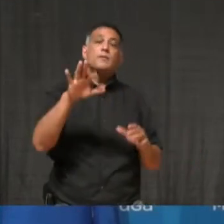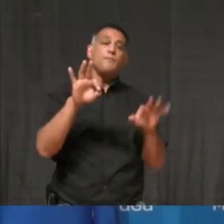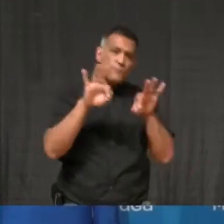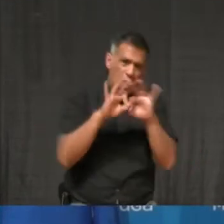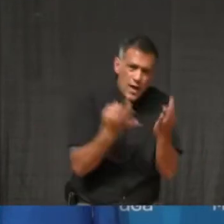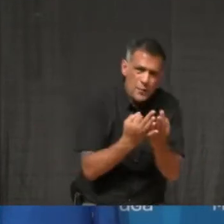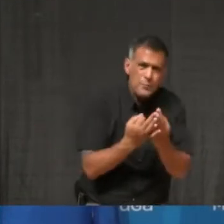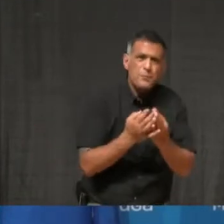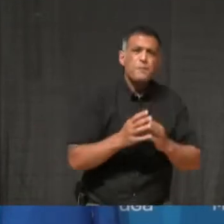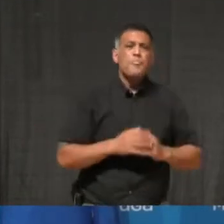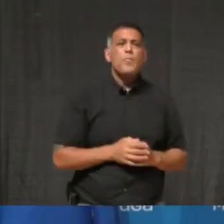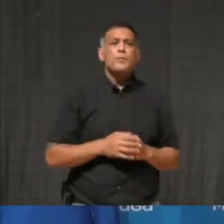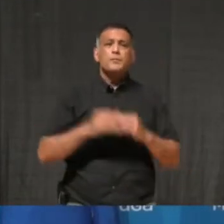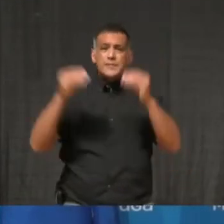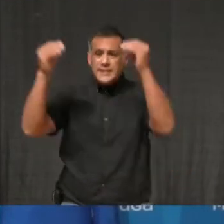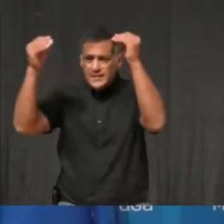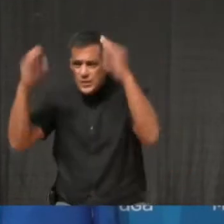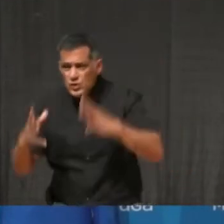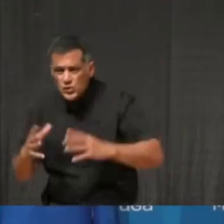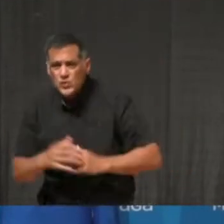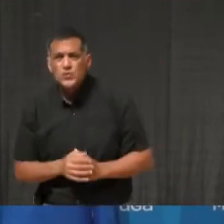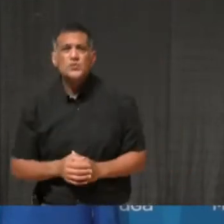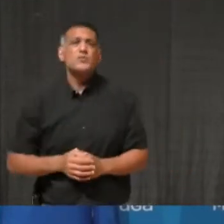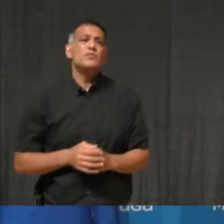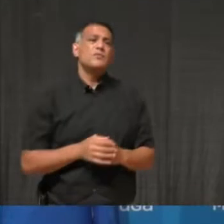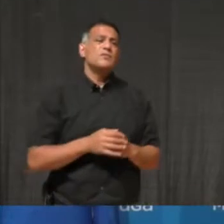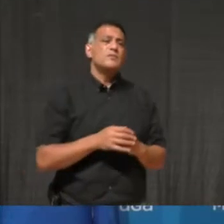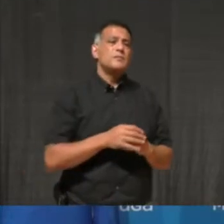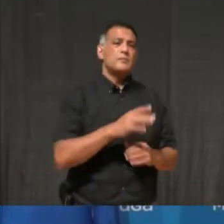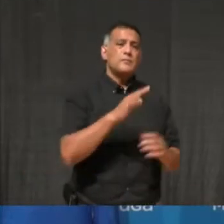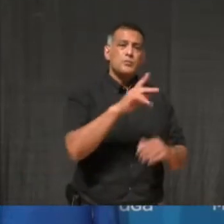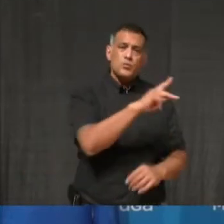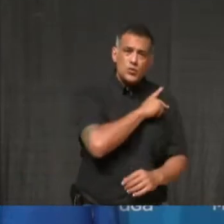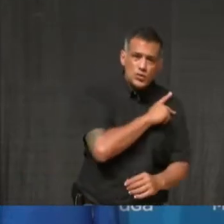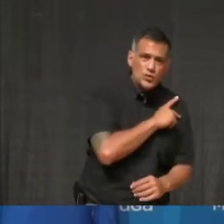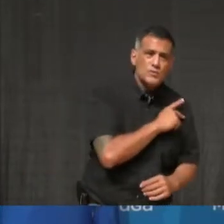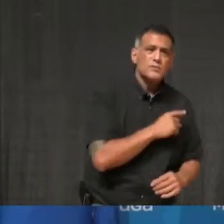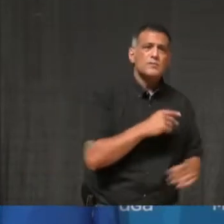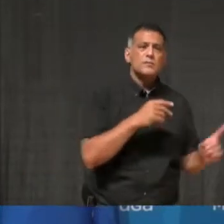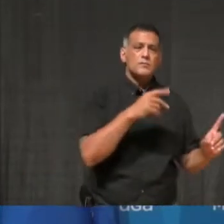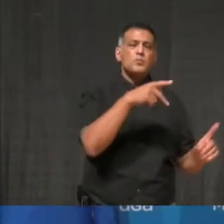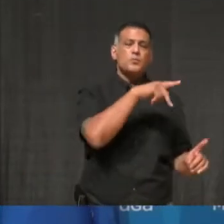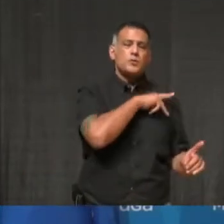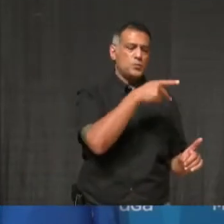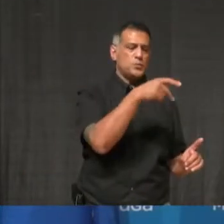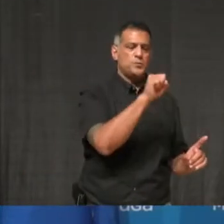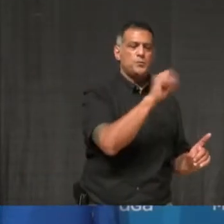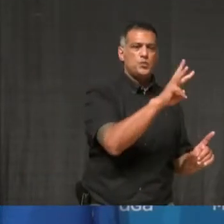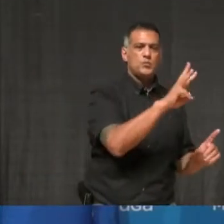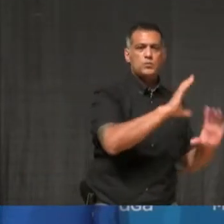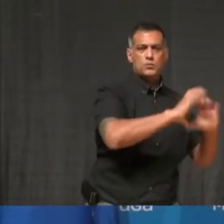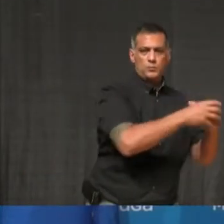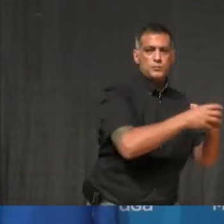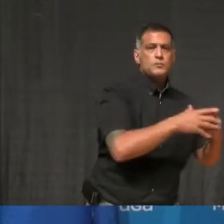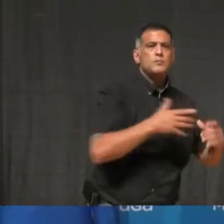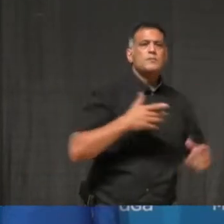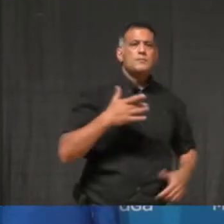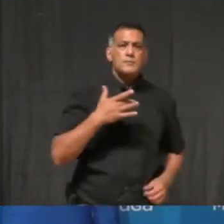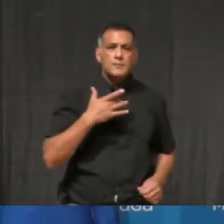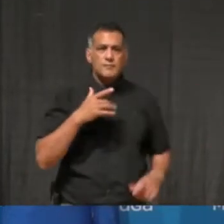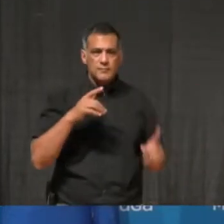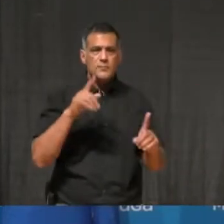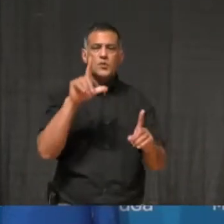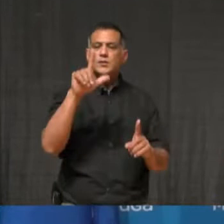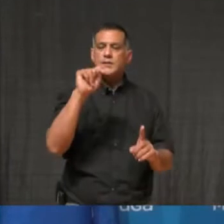local elementary school. For that personal support worker at that long-term care home. For that small business owner